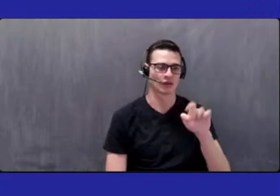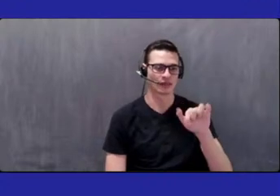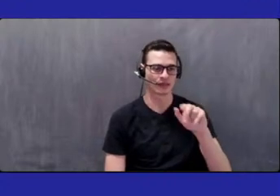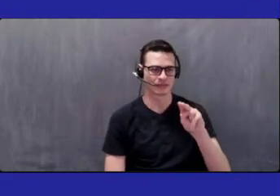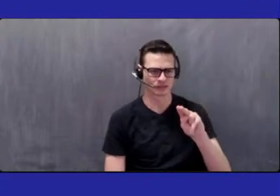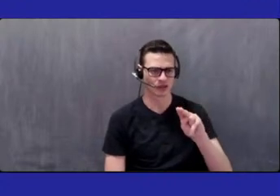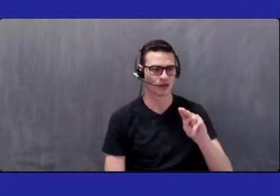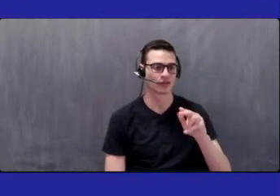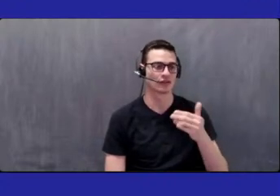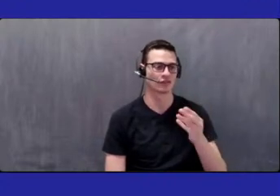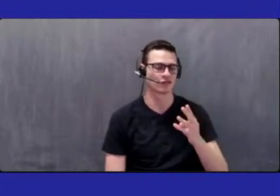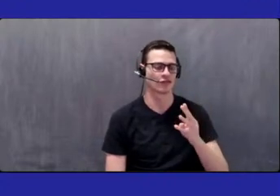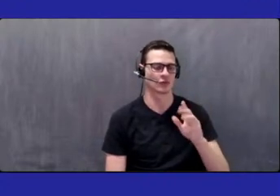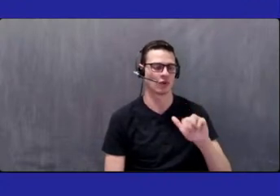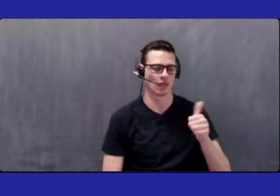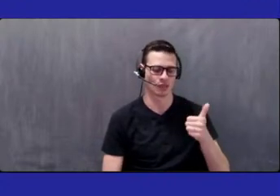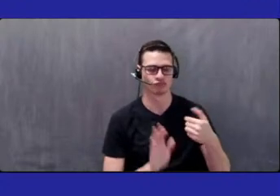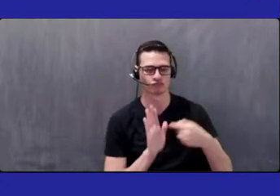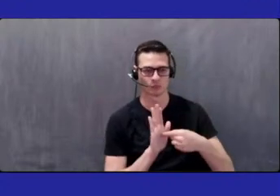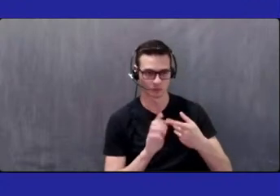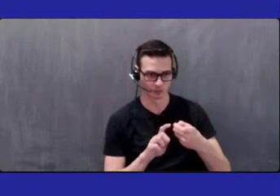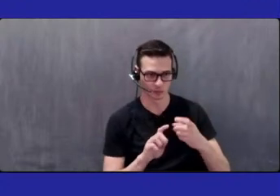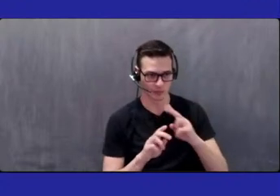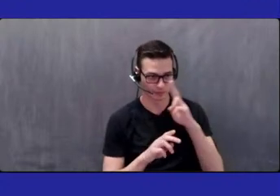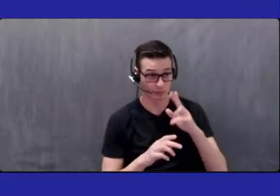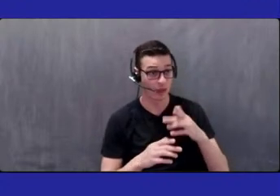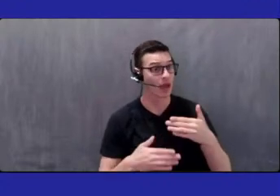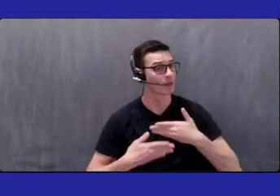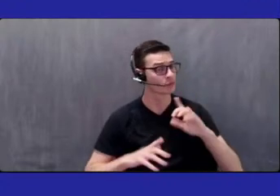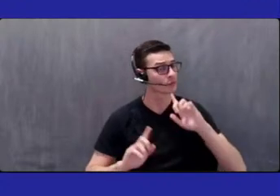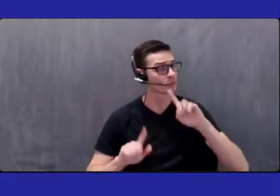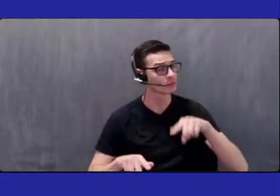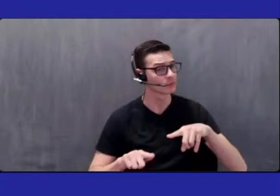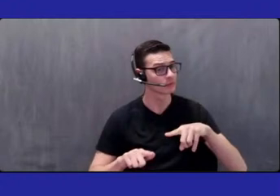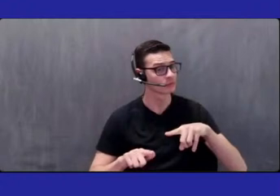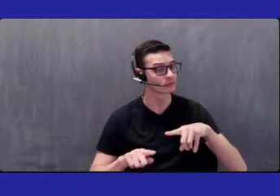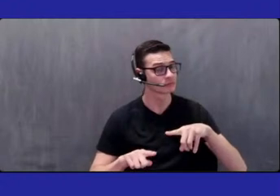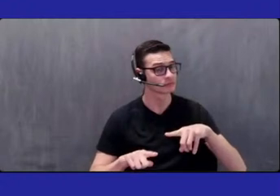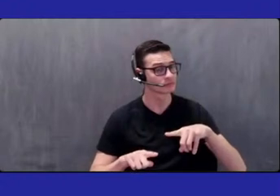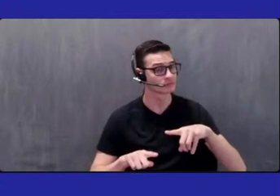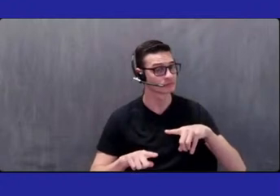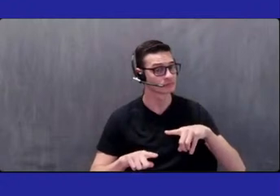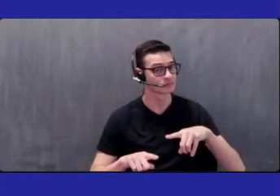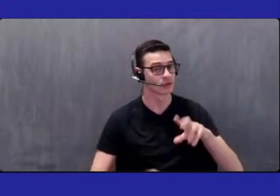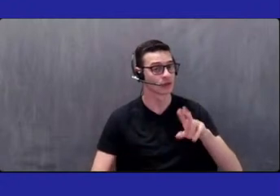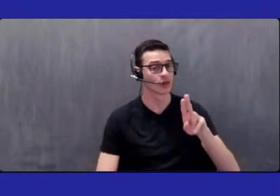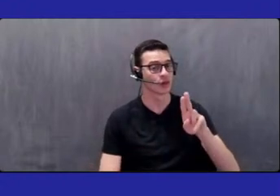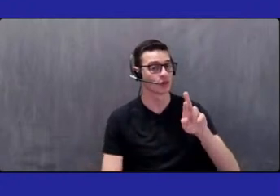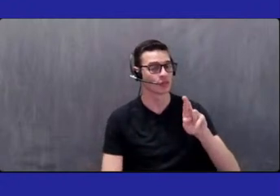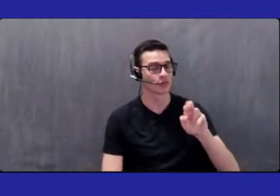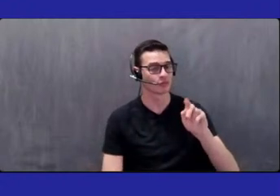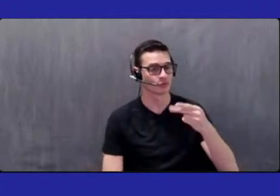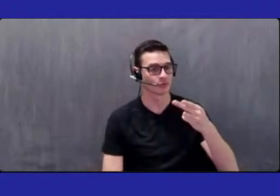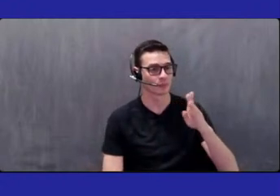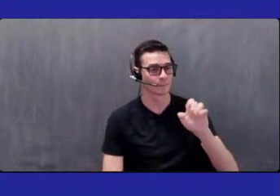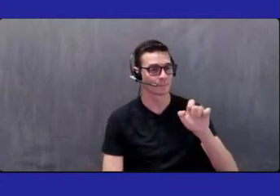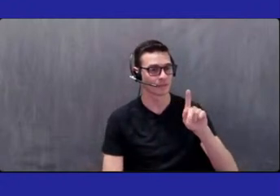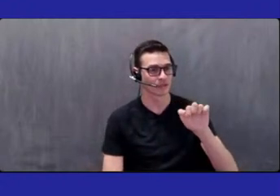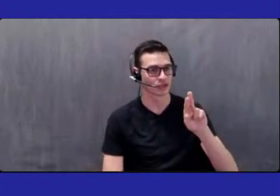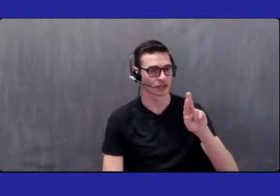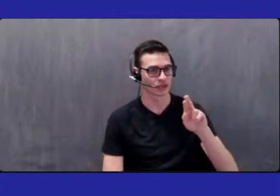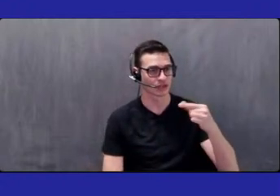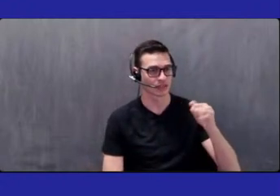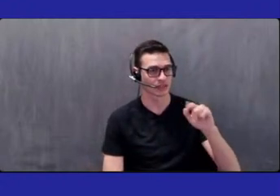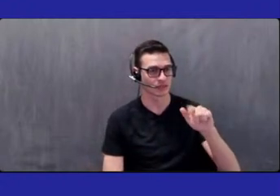I am happy to report that South Brooklyn Health, the Ruth Bader Ginsburg Hospital, is doing fantastic. Under the